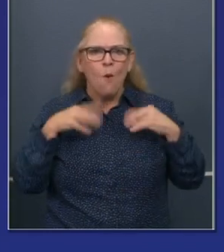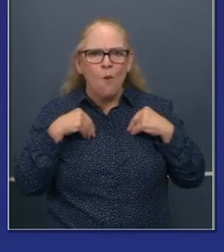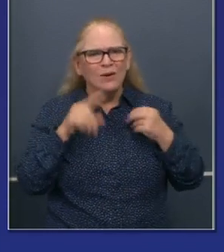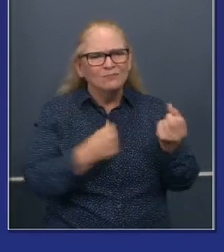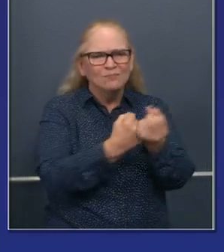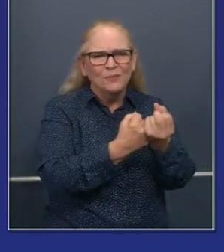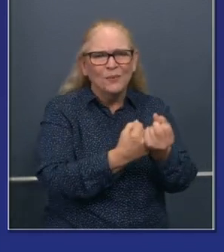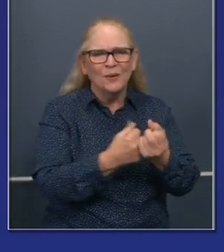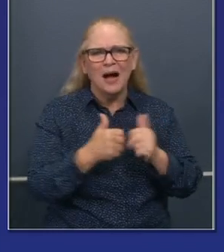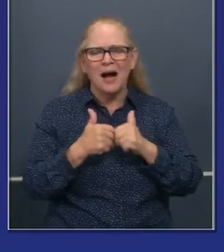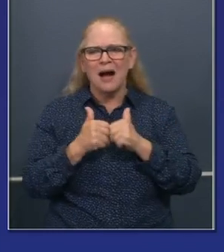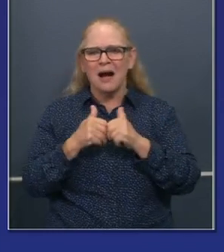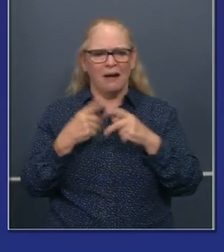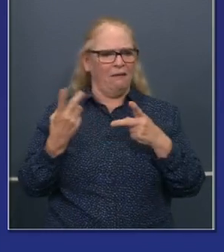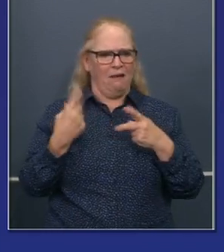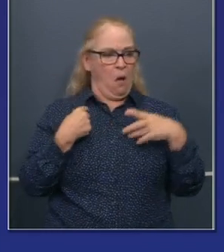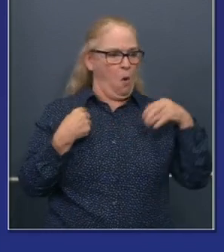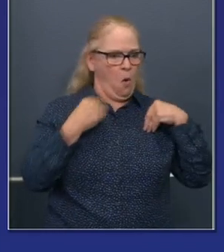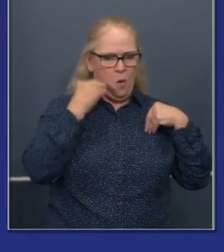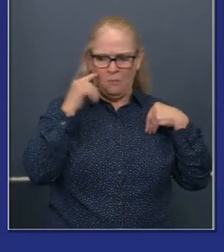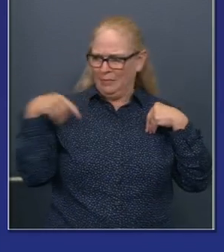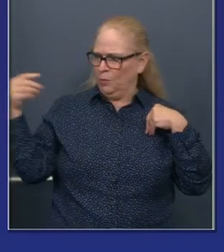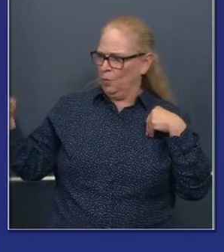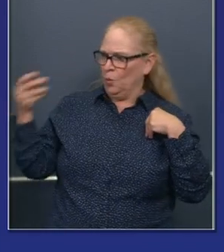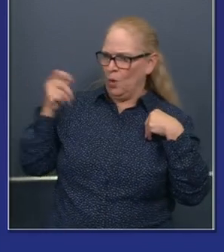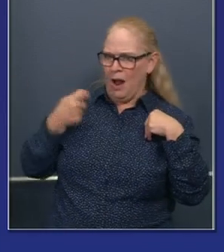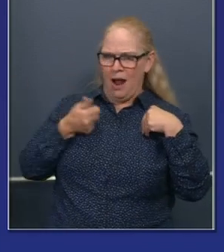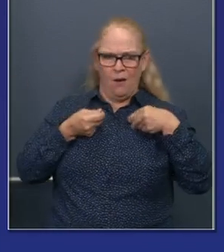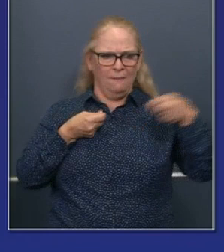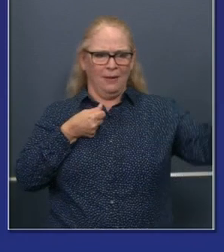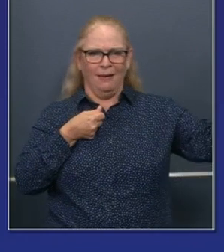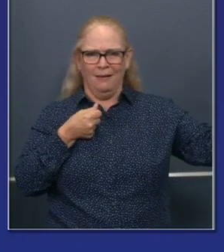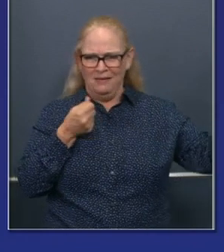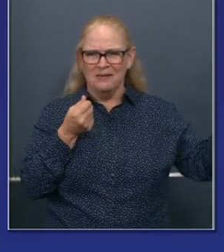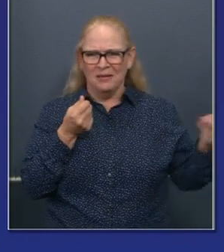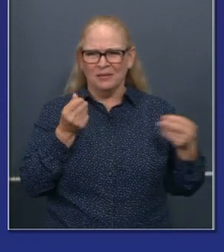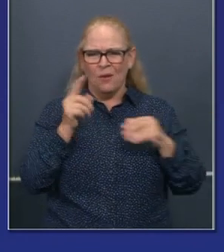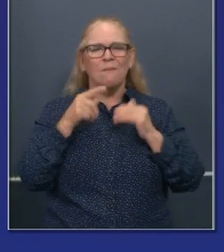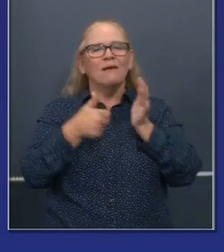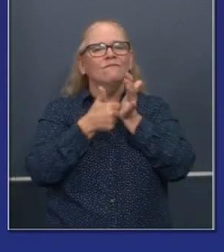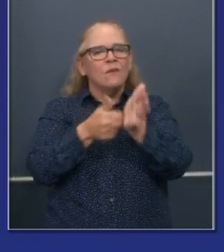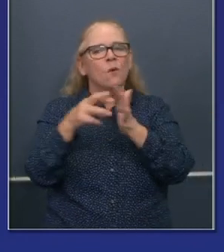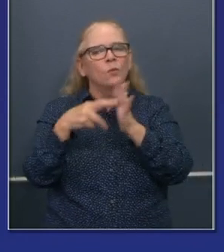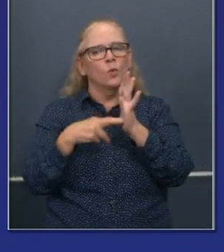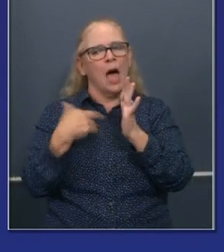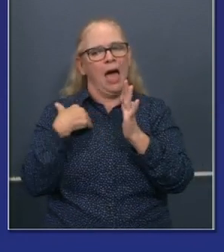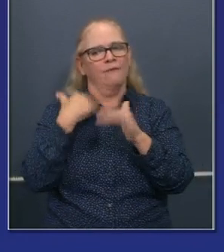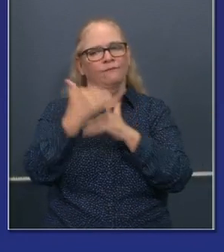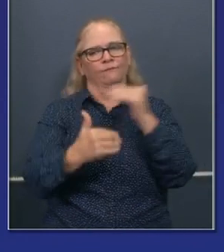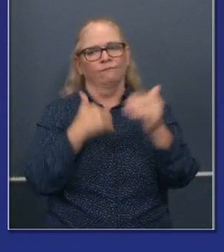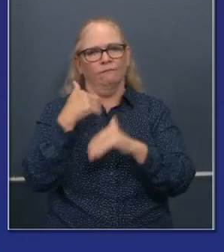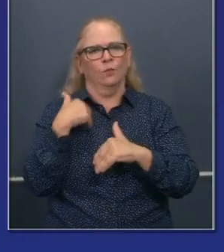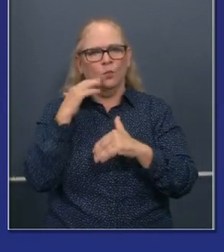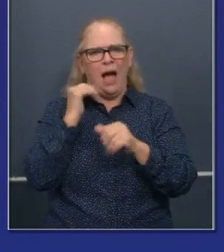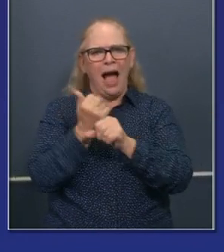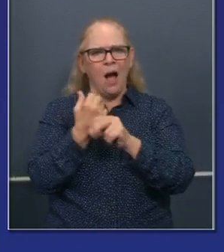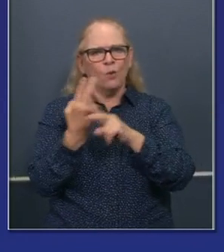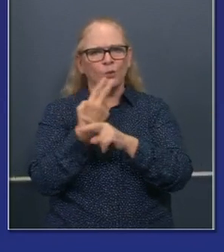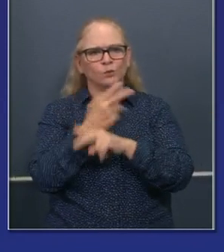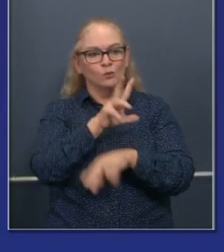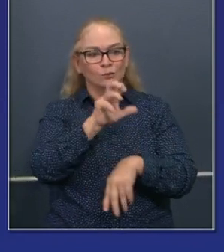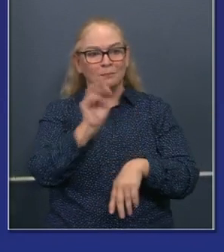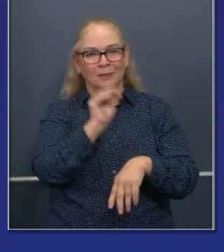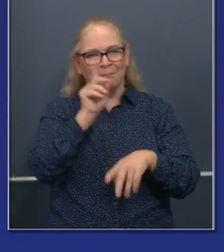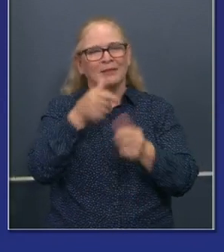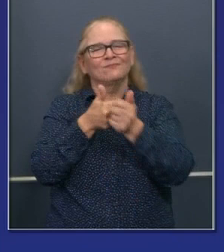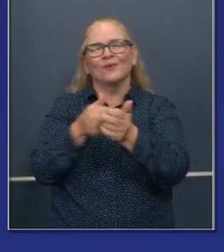spirit, the letter of the law of the settlement related to the mortgage funds, by the way, led by then attorney general Kamala